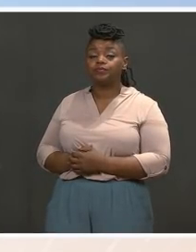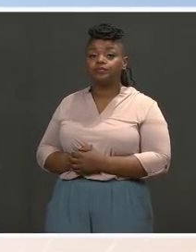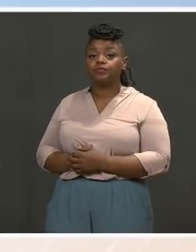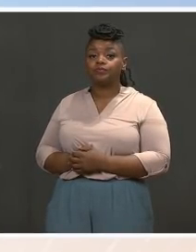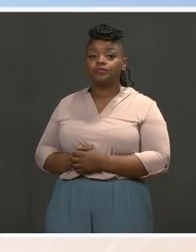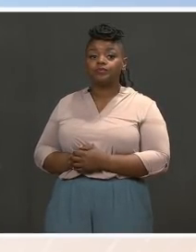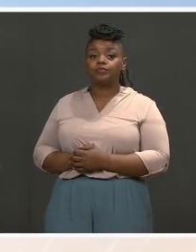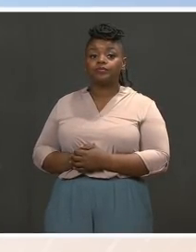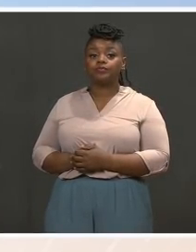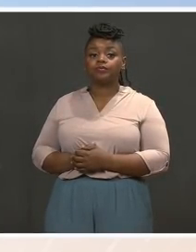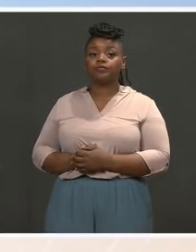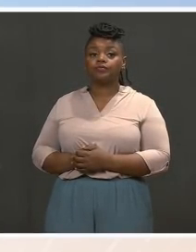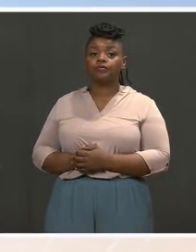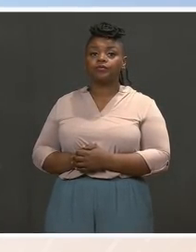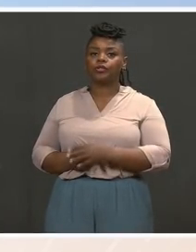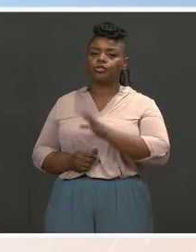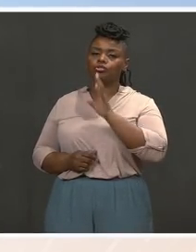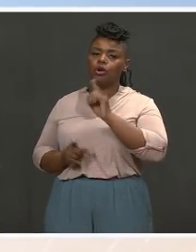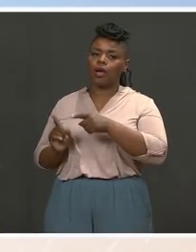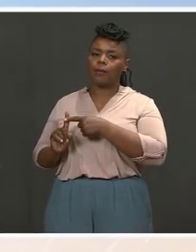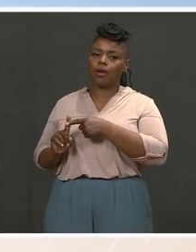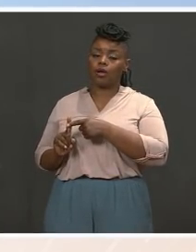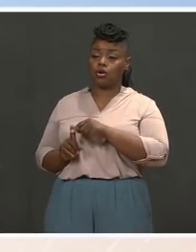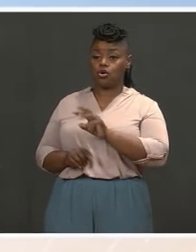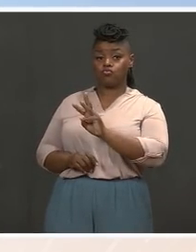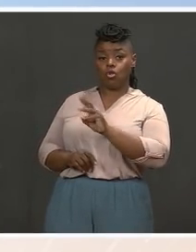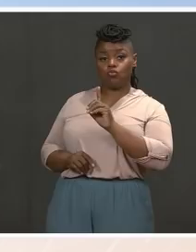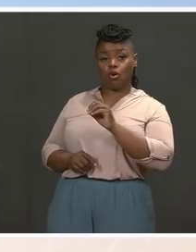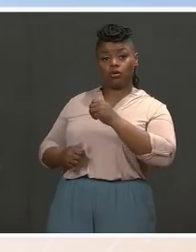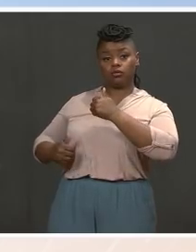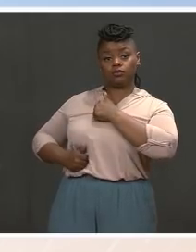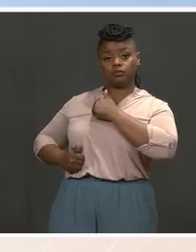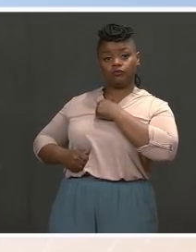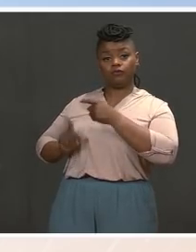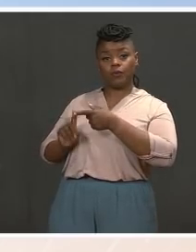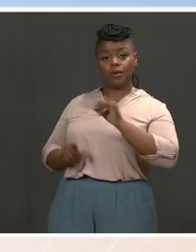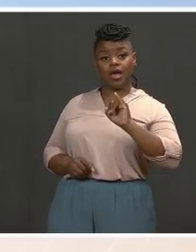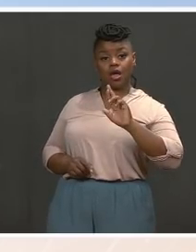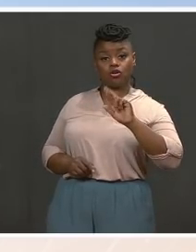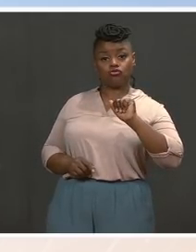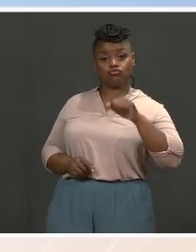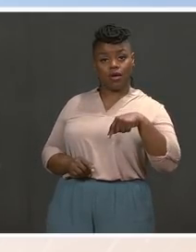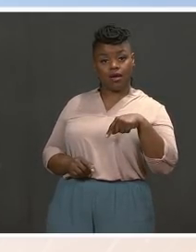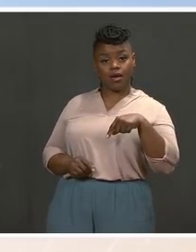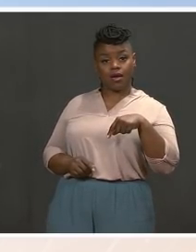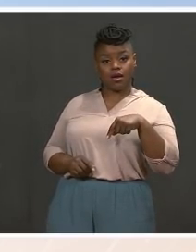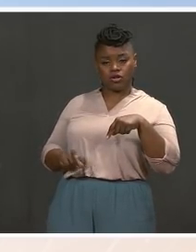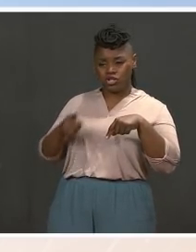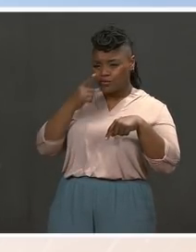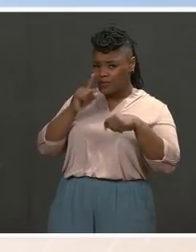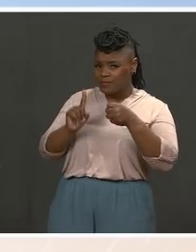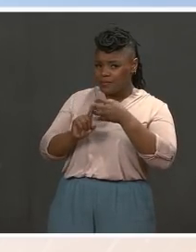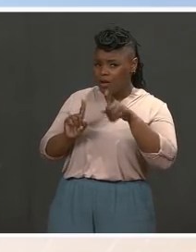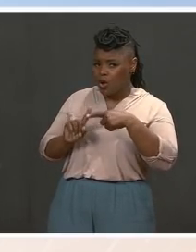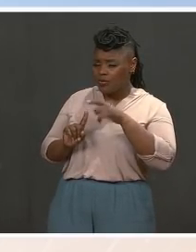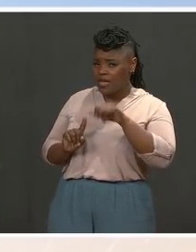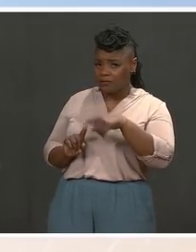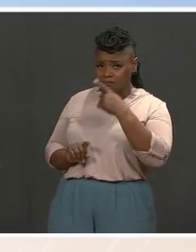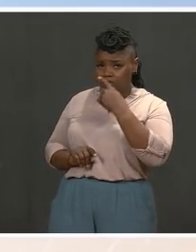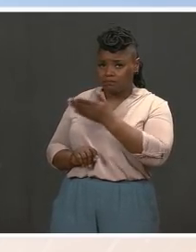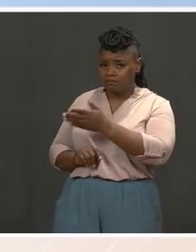Iraq, could you please give us an update on Iraq's request for the start of talks on that withdrawal, please? MS. That's something we are looking forward to